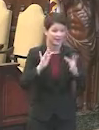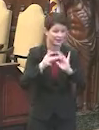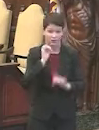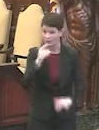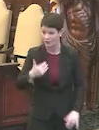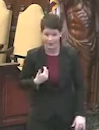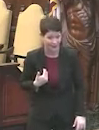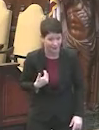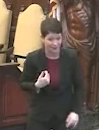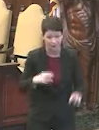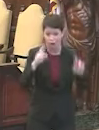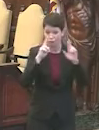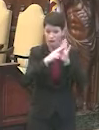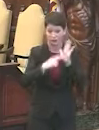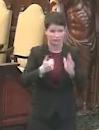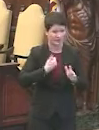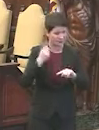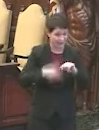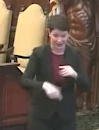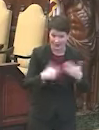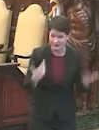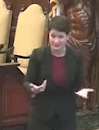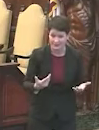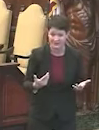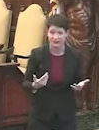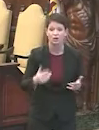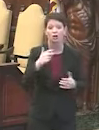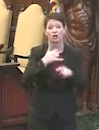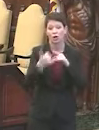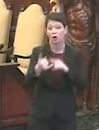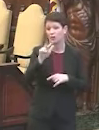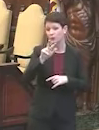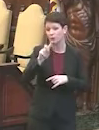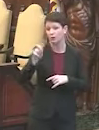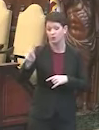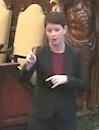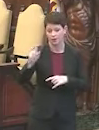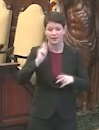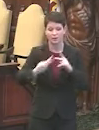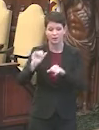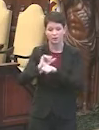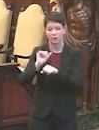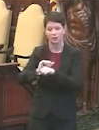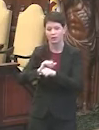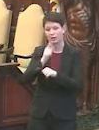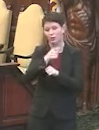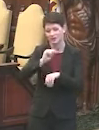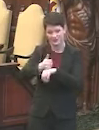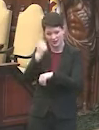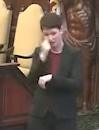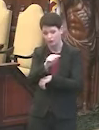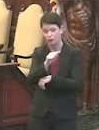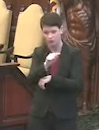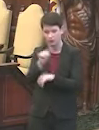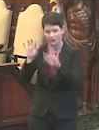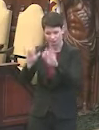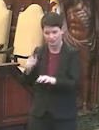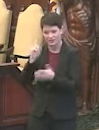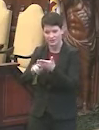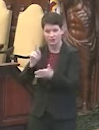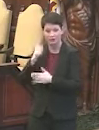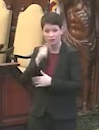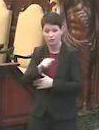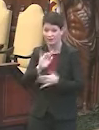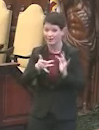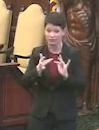and you can't register yourself, at this point now, you can call 311. And people working there will sign you up for you on that database. If you have no internet